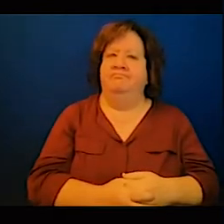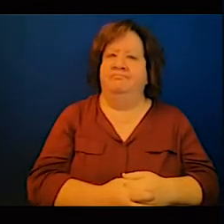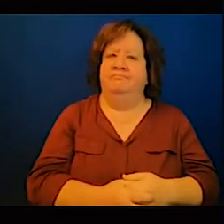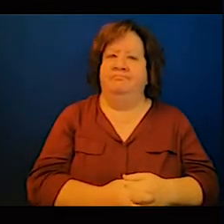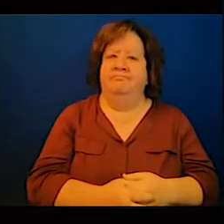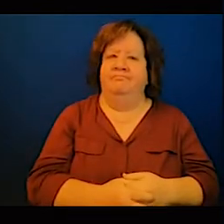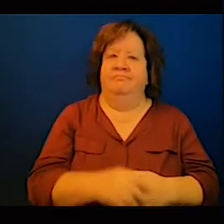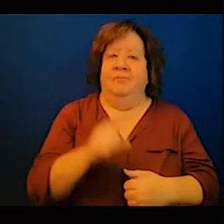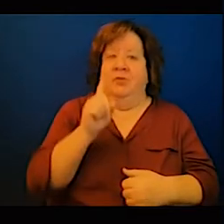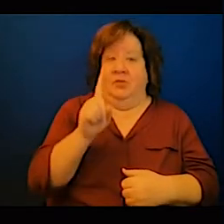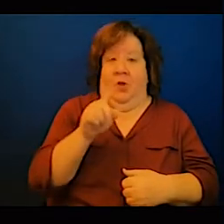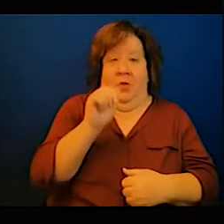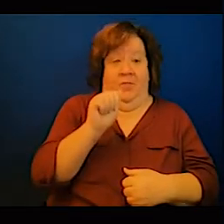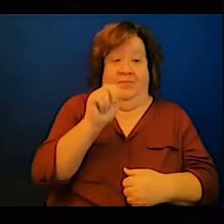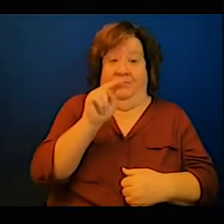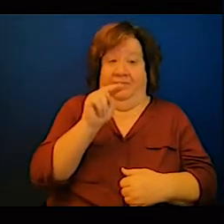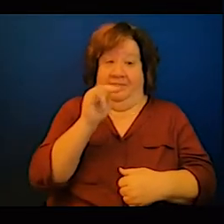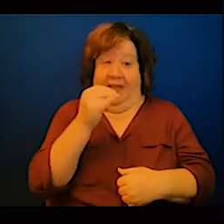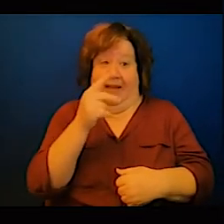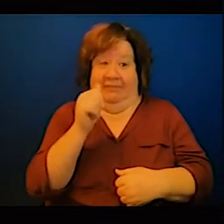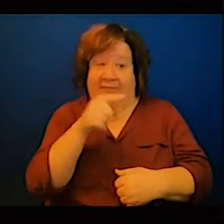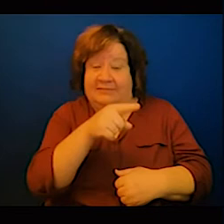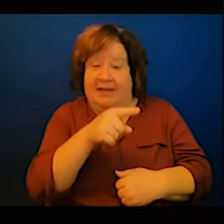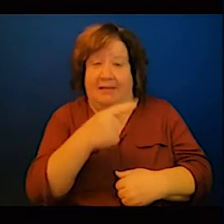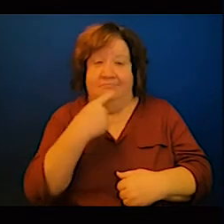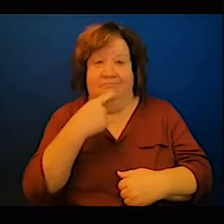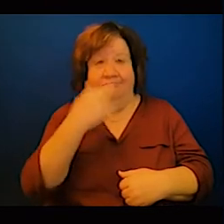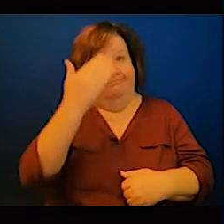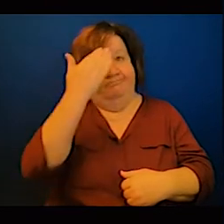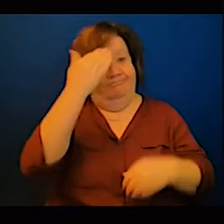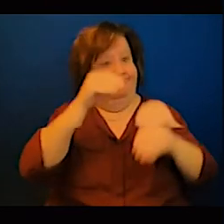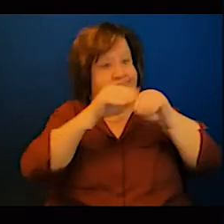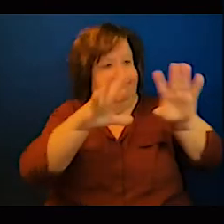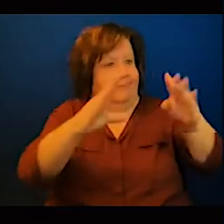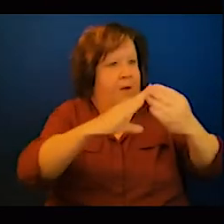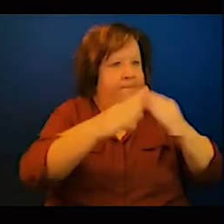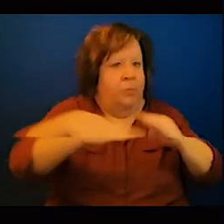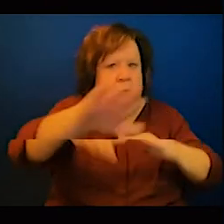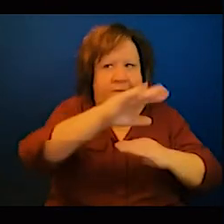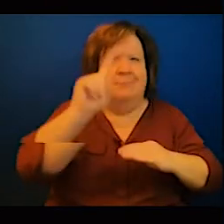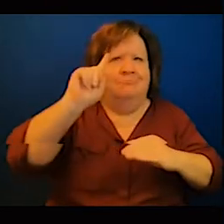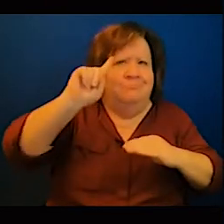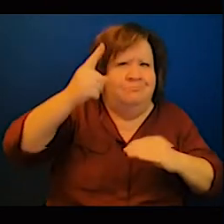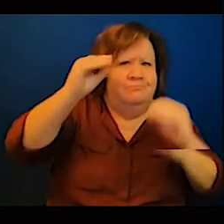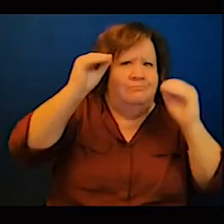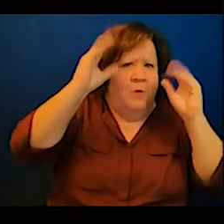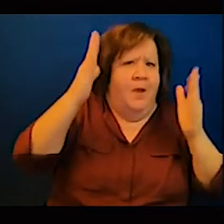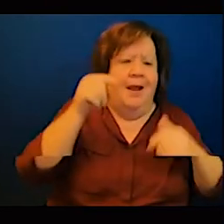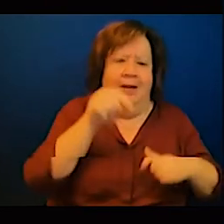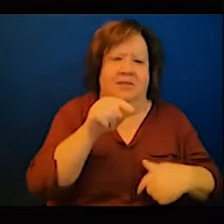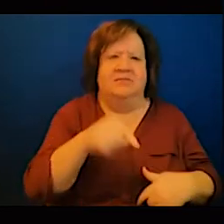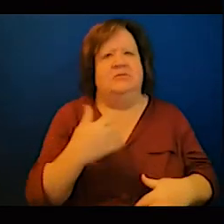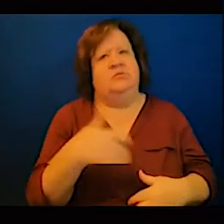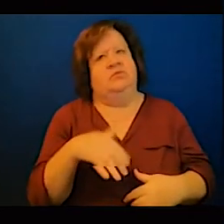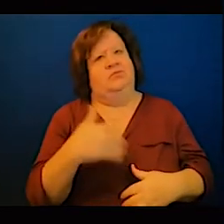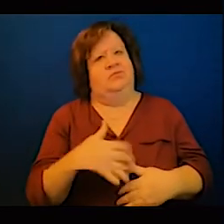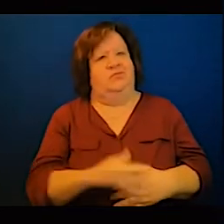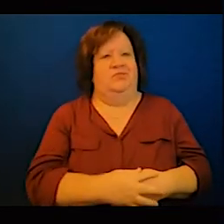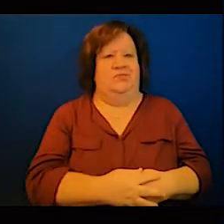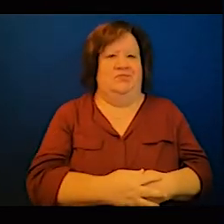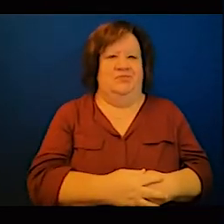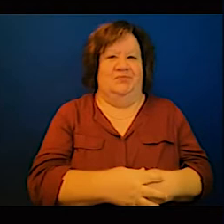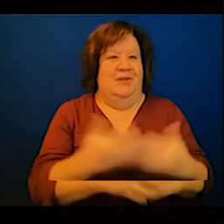tourism even gender even call it which is independent of climate change effects and actions